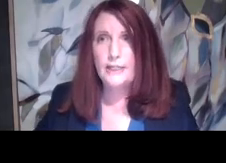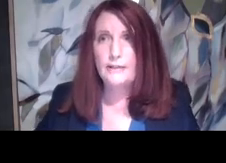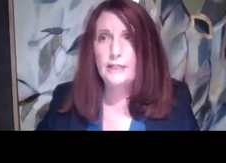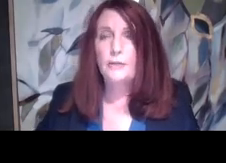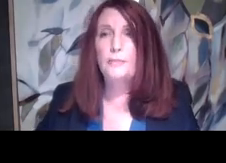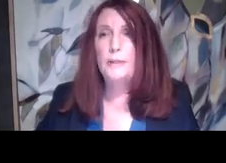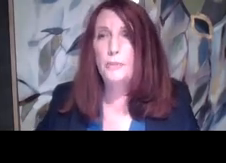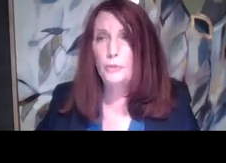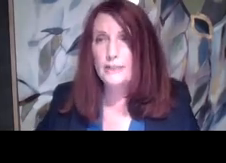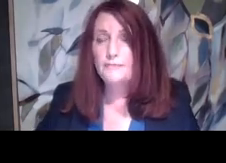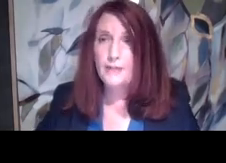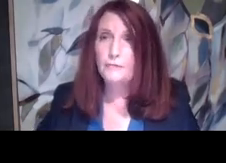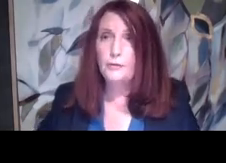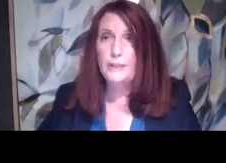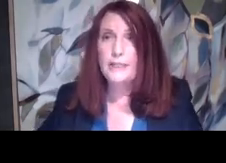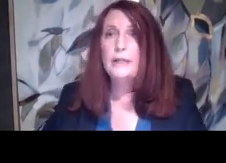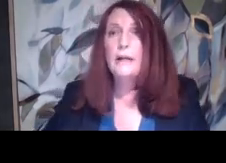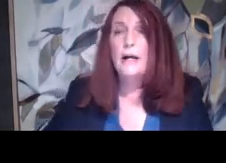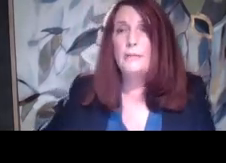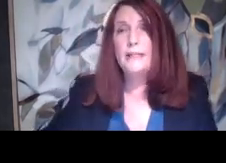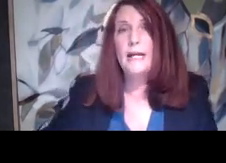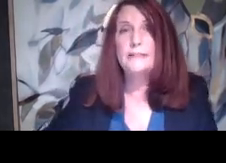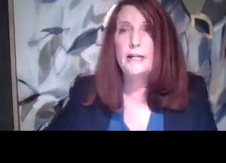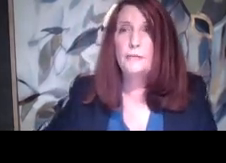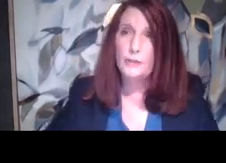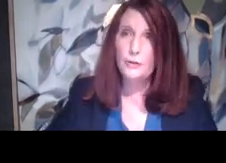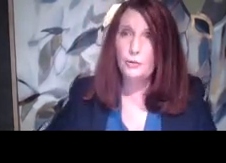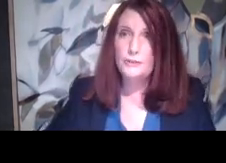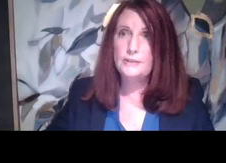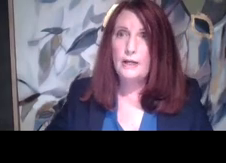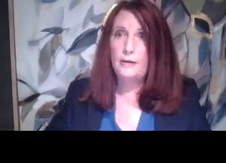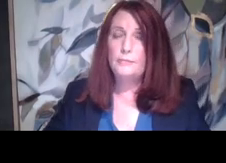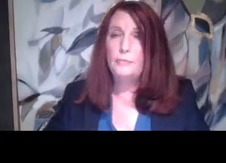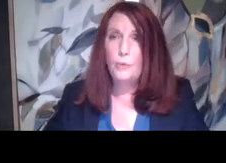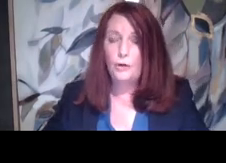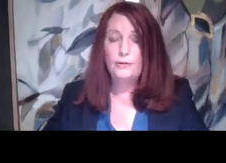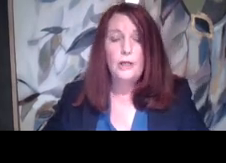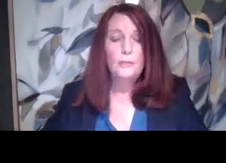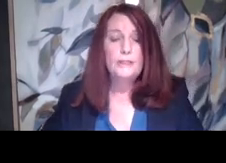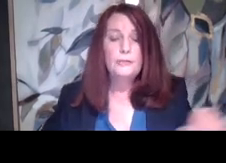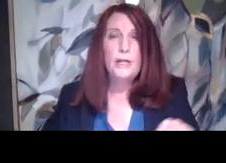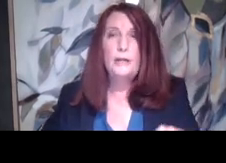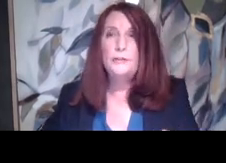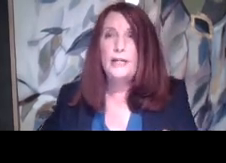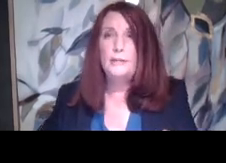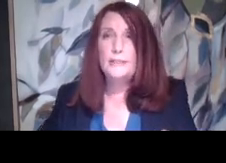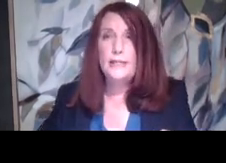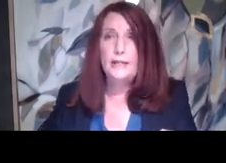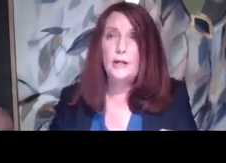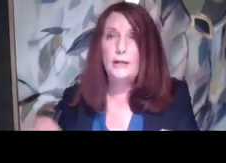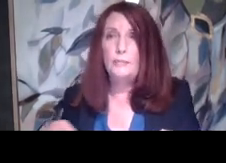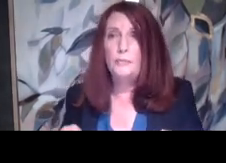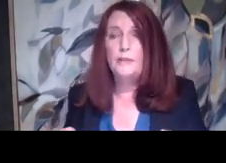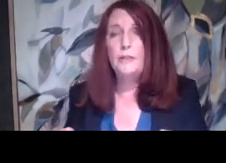differently than other people less favorably. Um, and that's kind of what those, uh, were, but there's other times